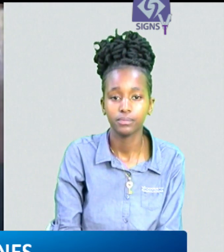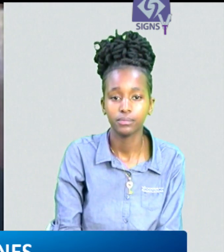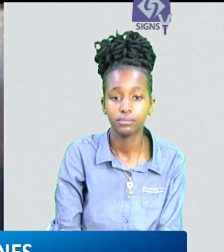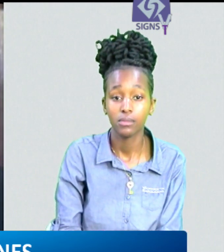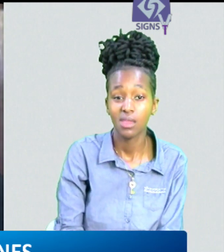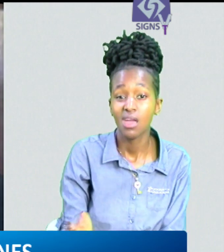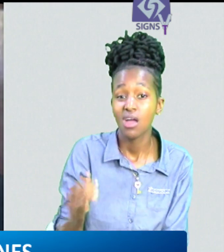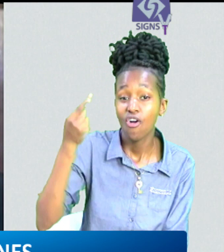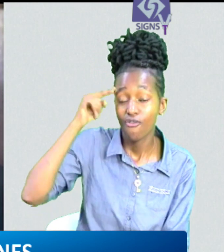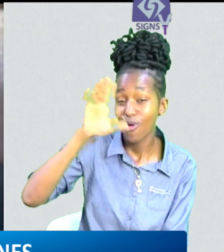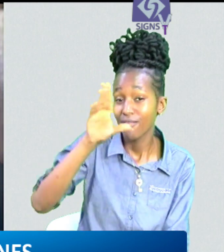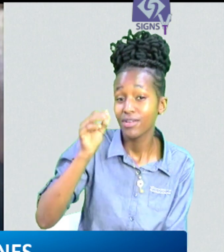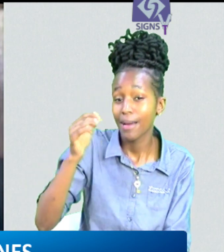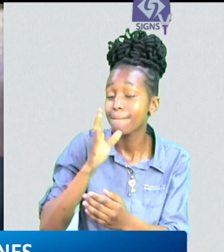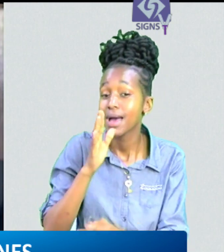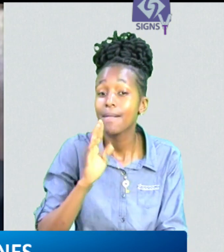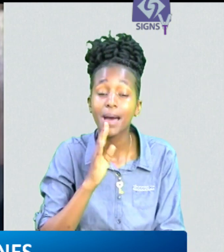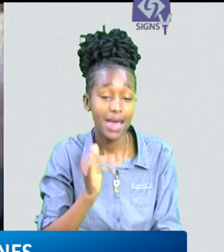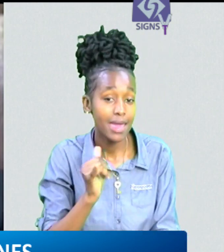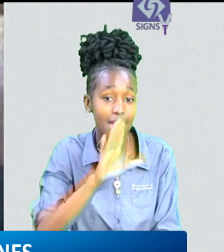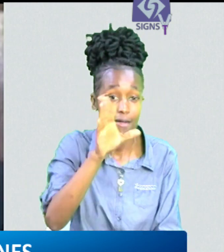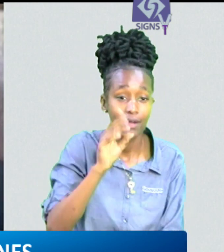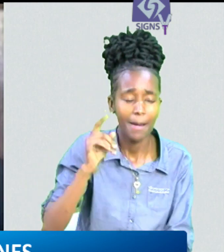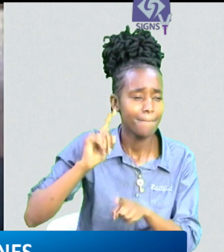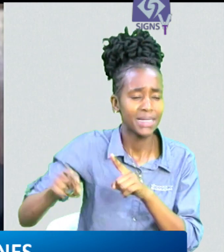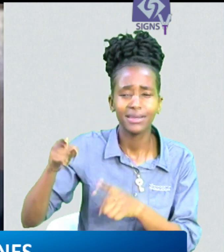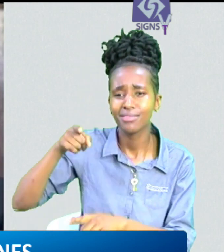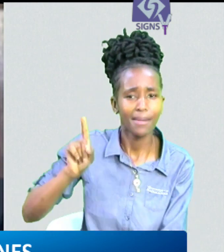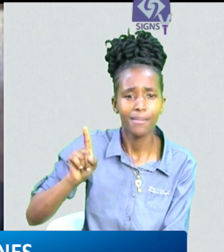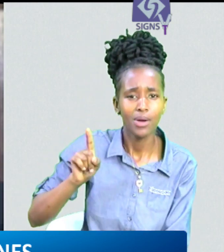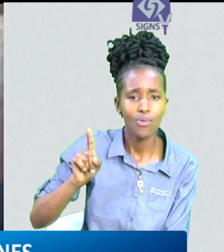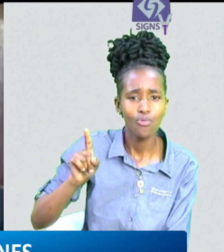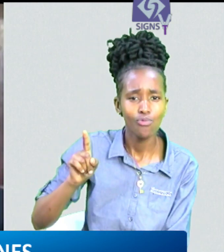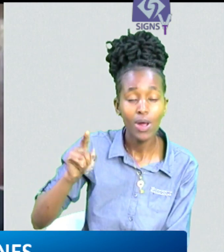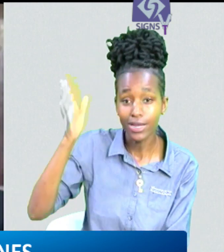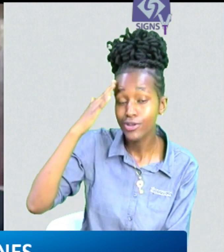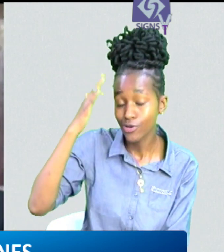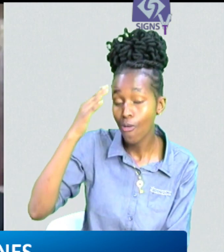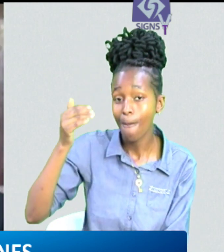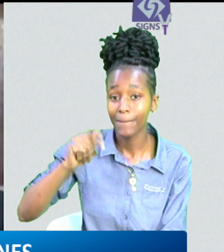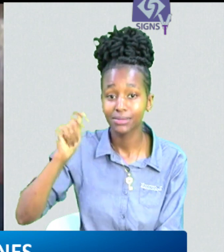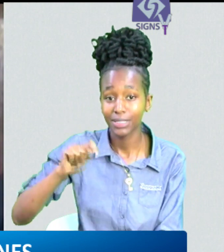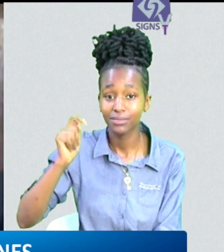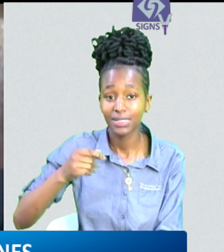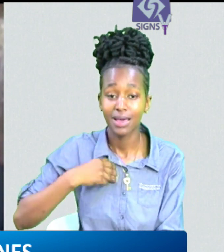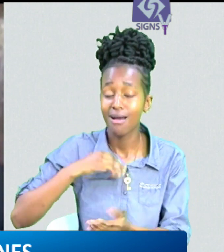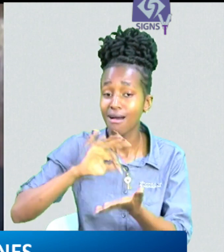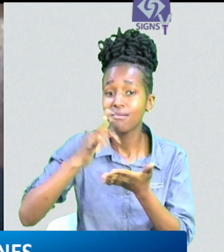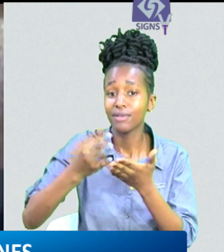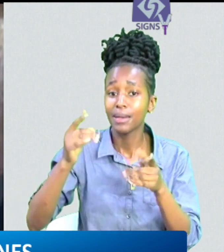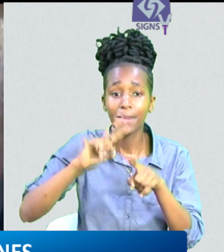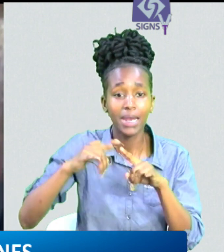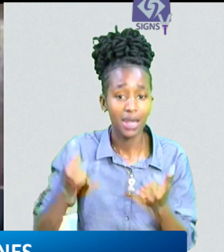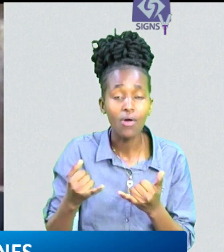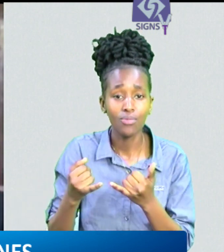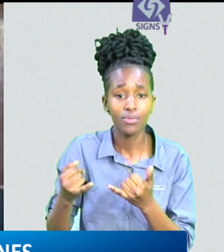to define what that fundamentally looks like for africans by africans governed by our needs now what they only did was